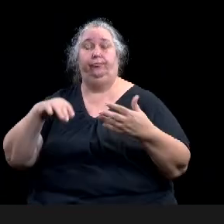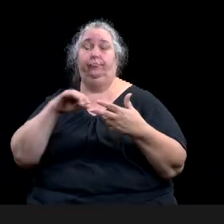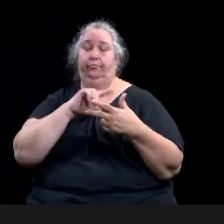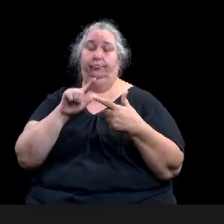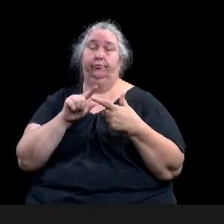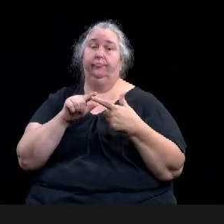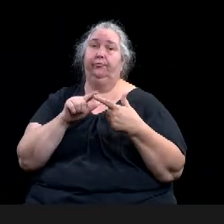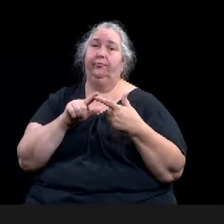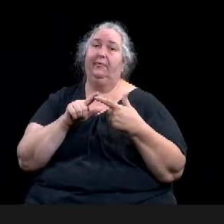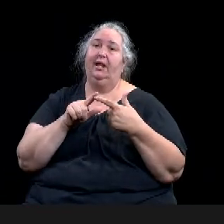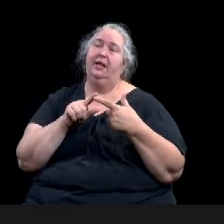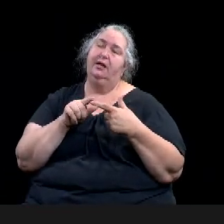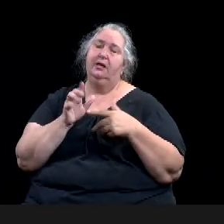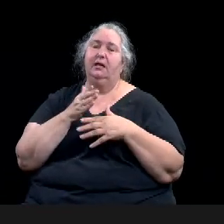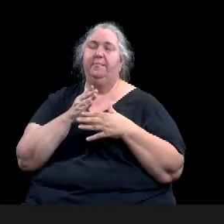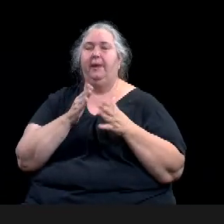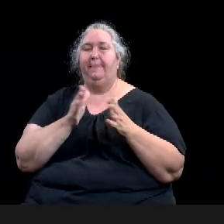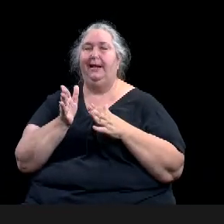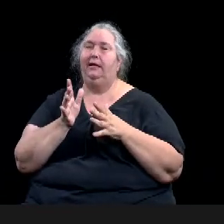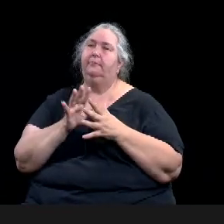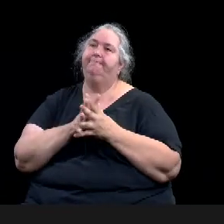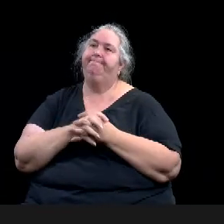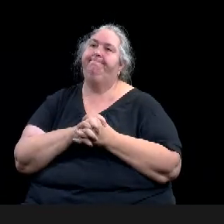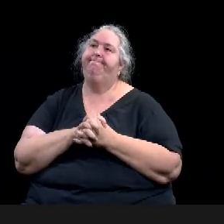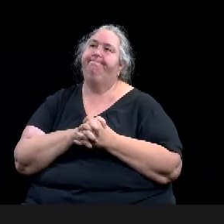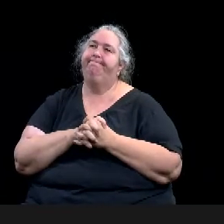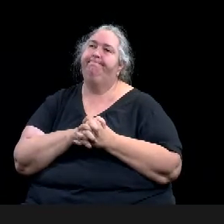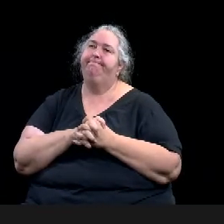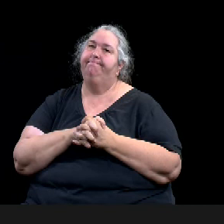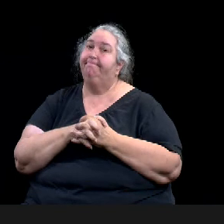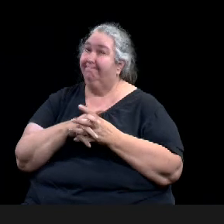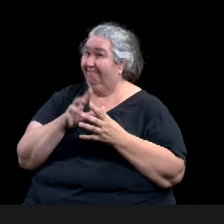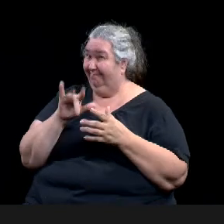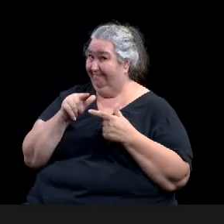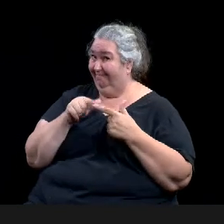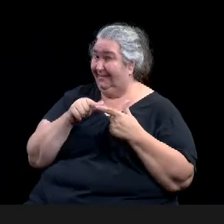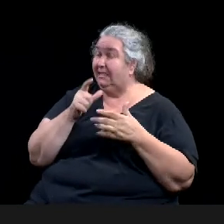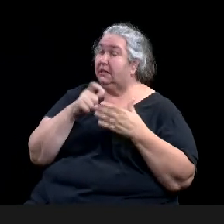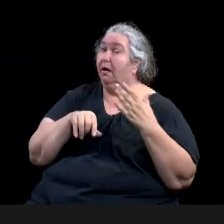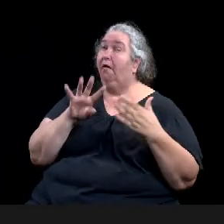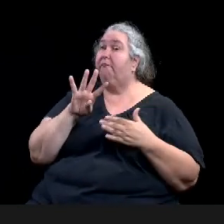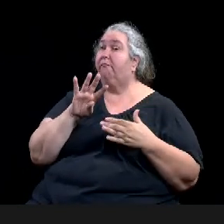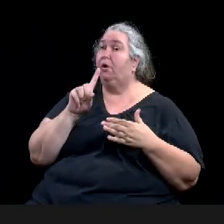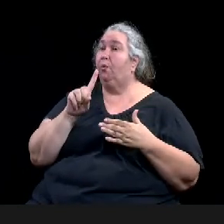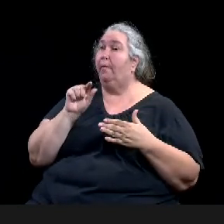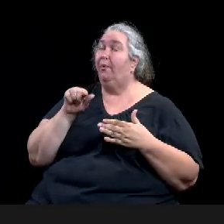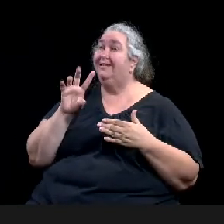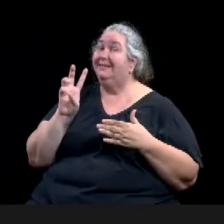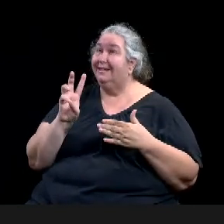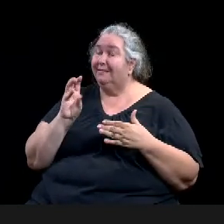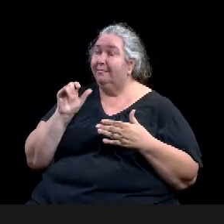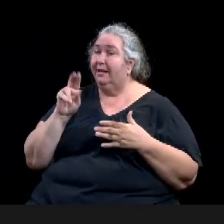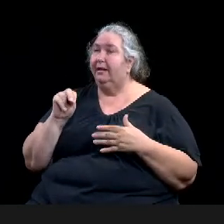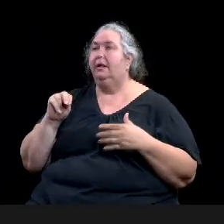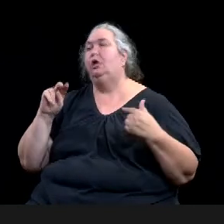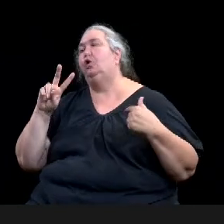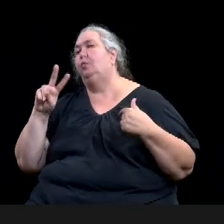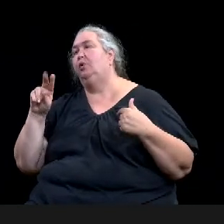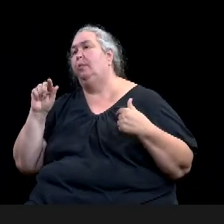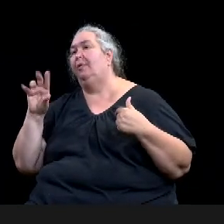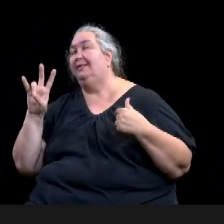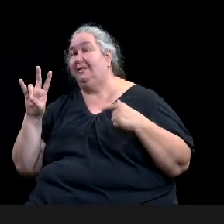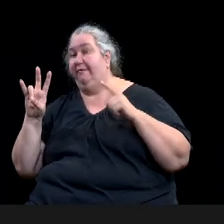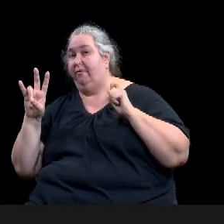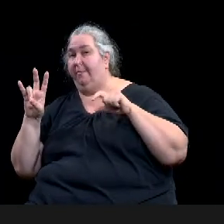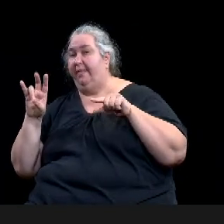22.7 of that are the building renovations and, and new building construction, 12 million